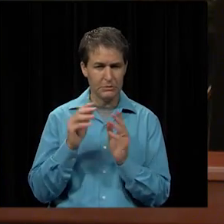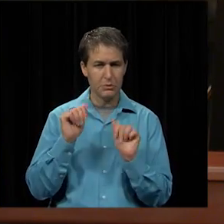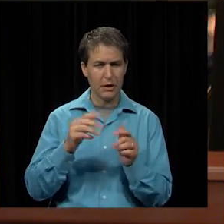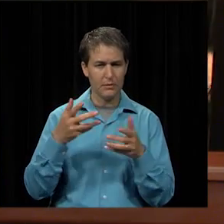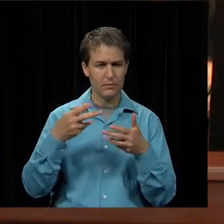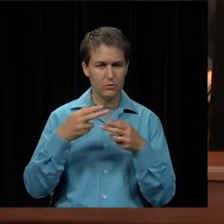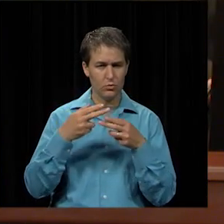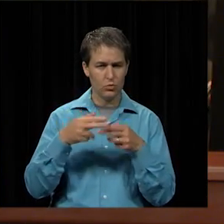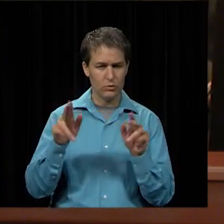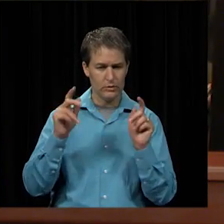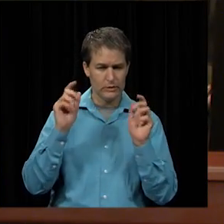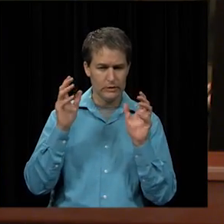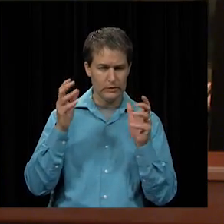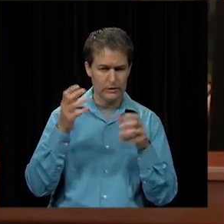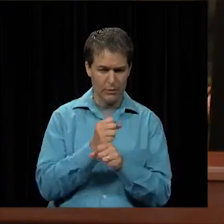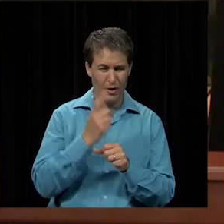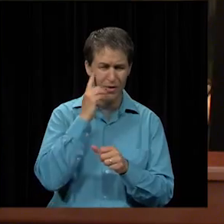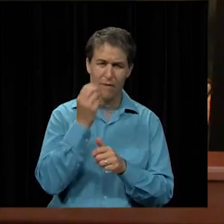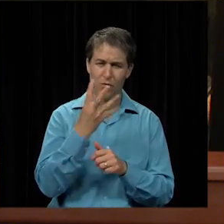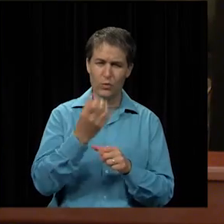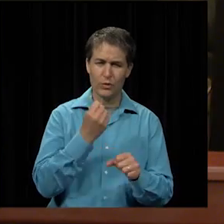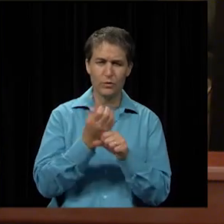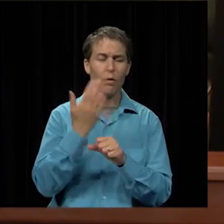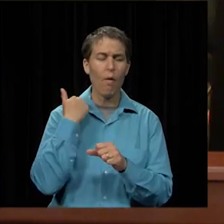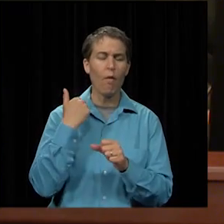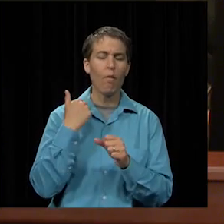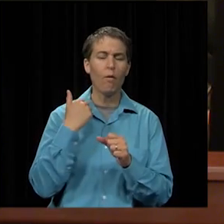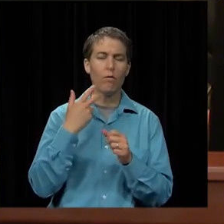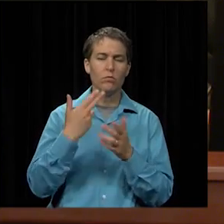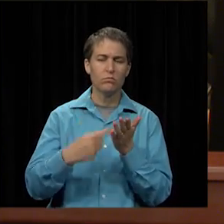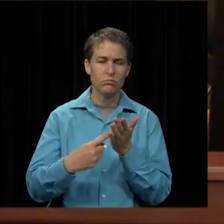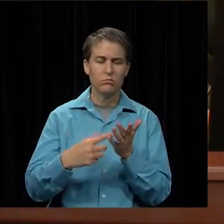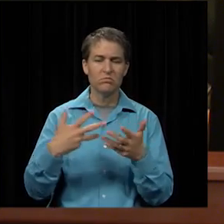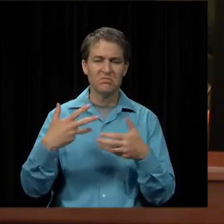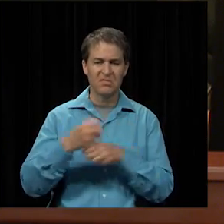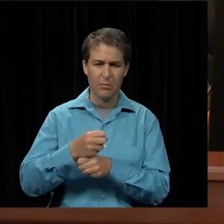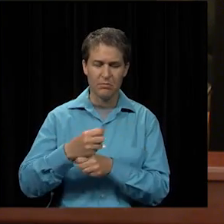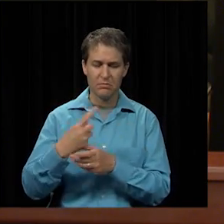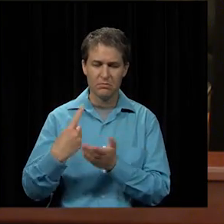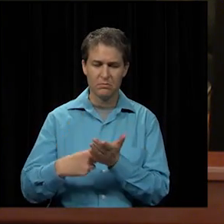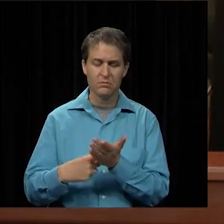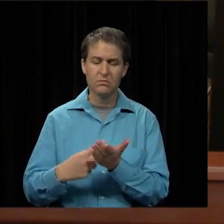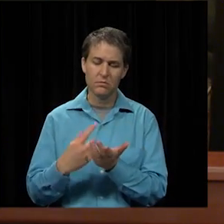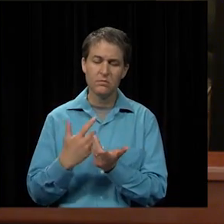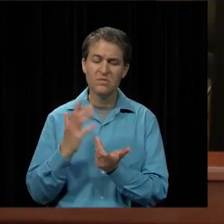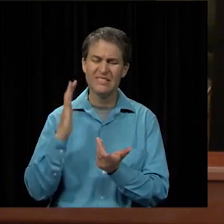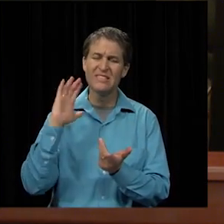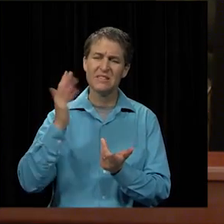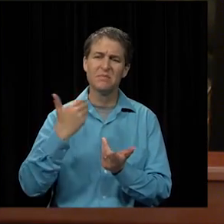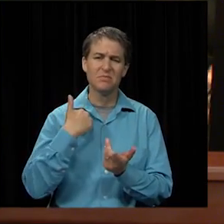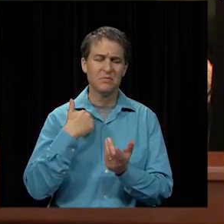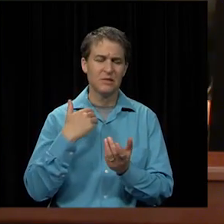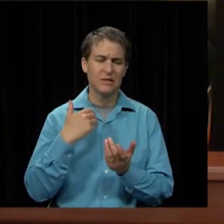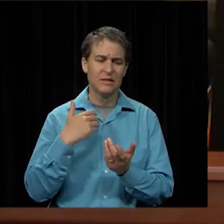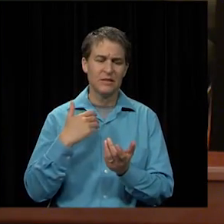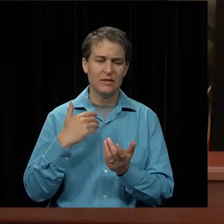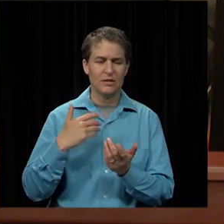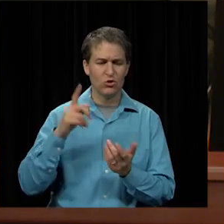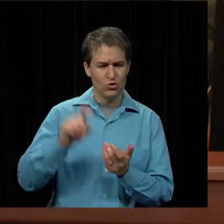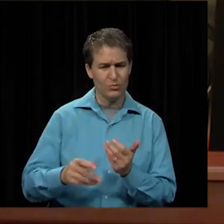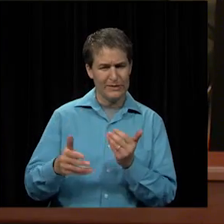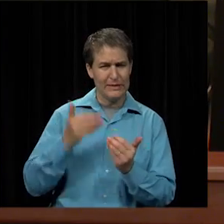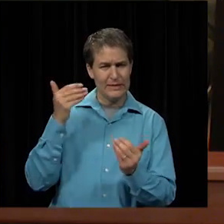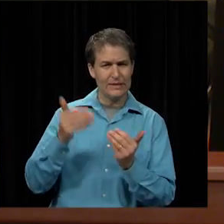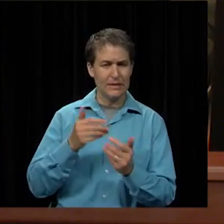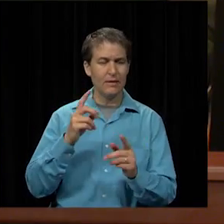quick summary. I know we did one a couple years ago and, you know, it seems like an easier fix than it is